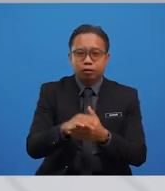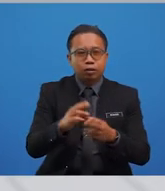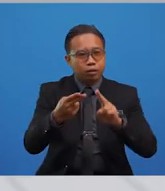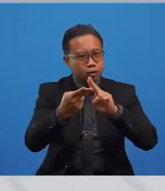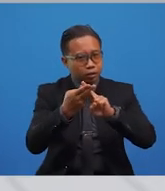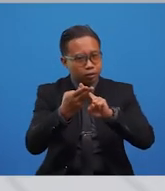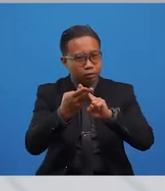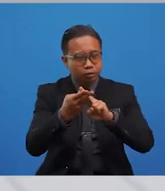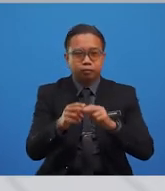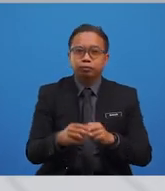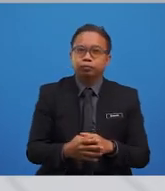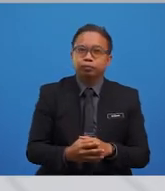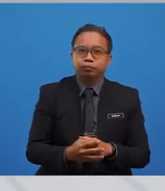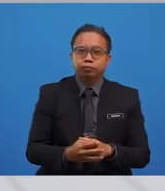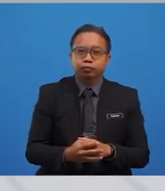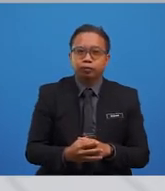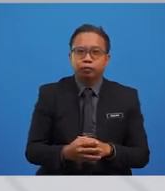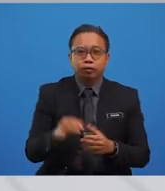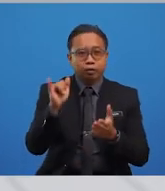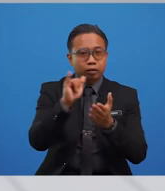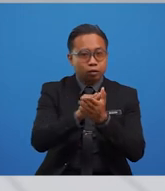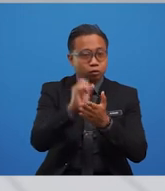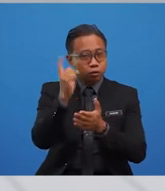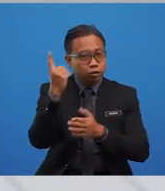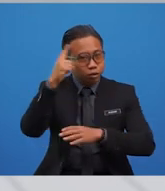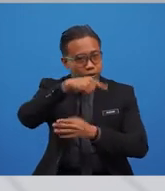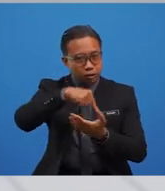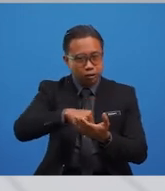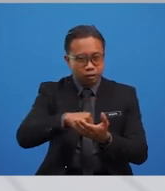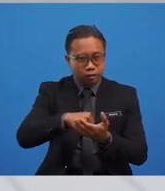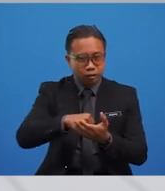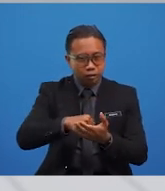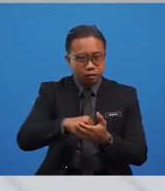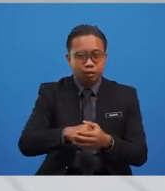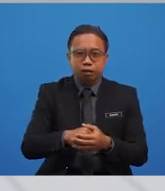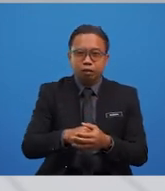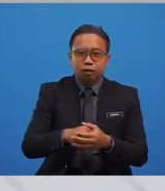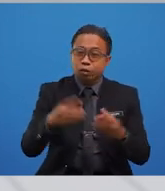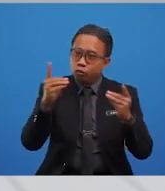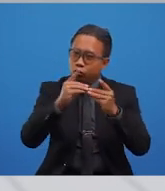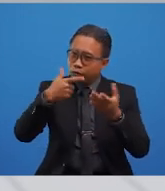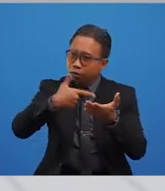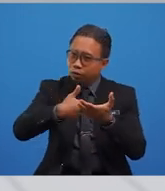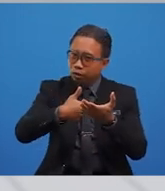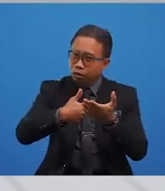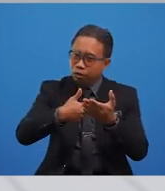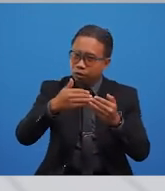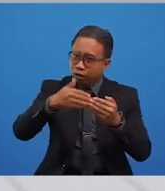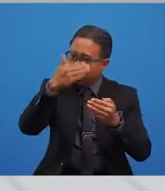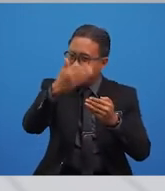That will be all for today. Until then, see you boys and girls in another exciting episode.